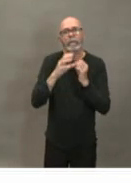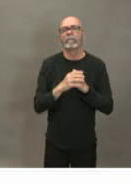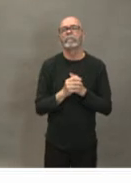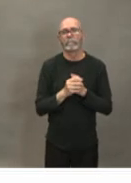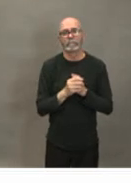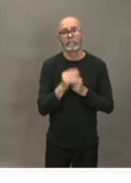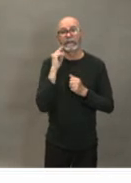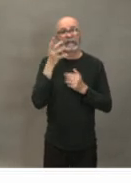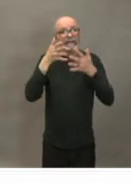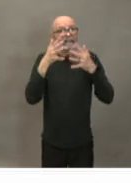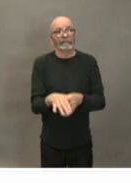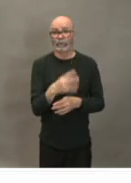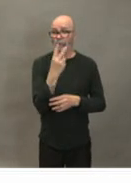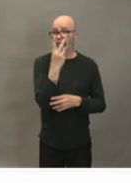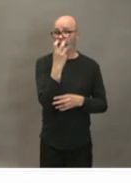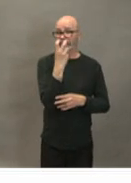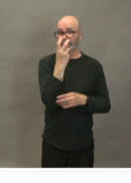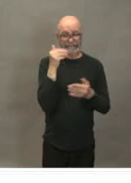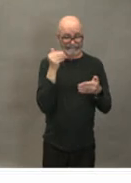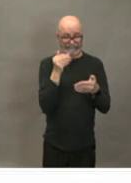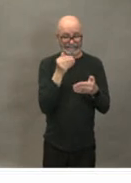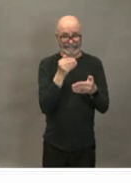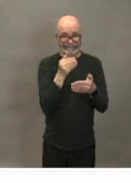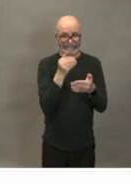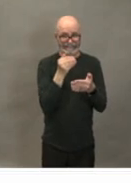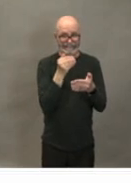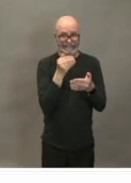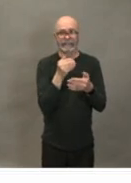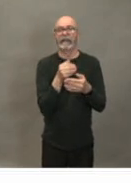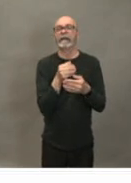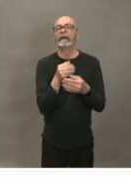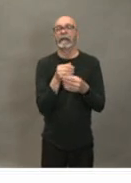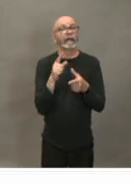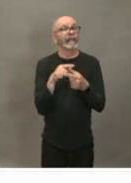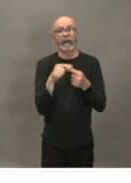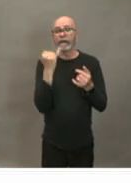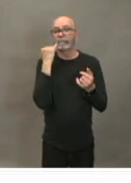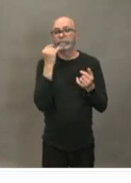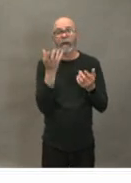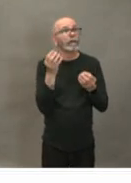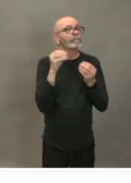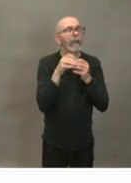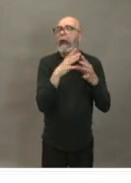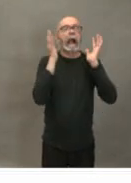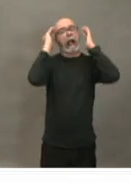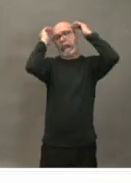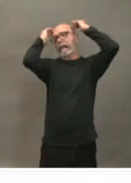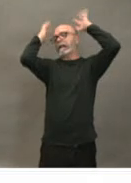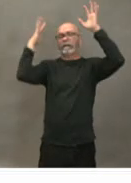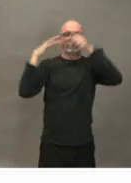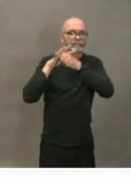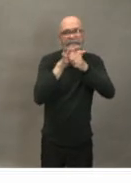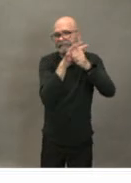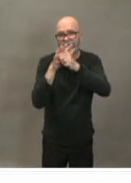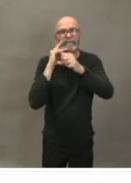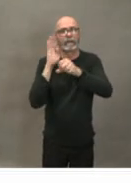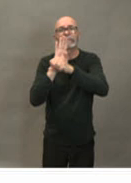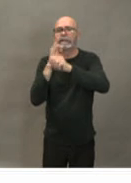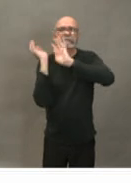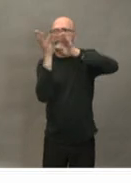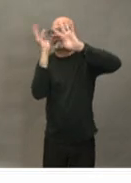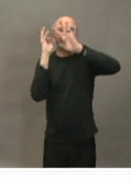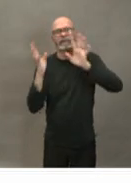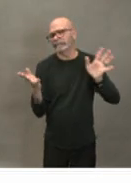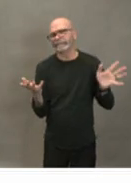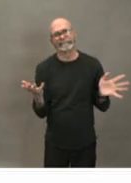and maybe that our health system has a lot more pressures on it and and so the simple steps like that uh making sure you have you know a lot of people saying you know